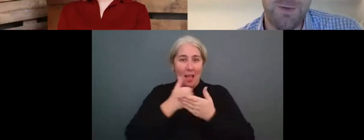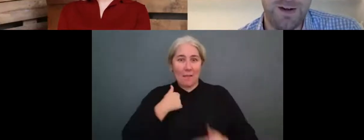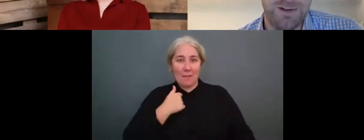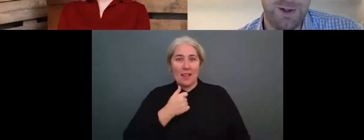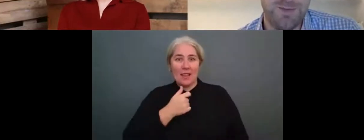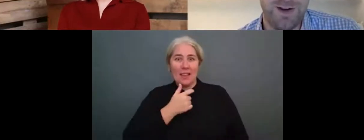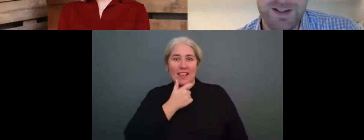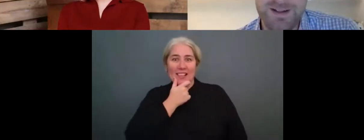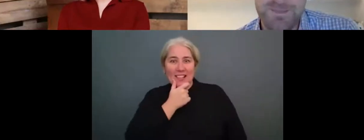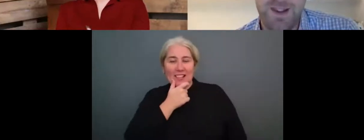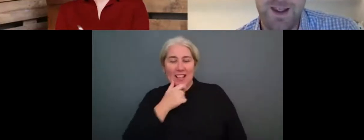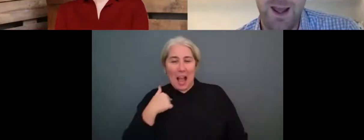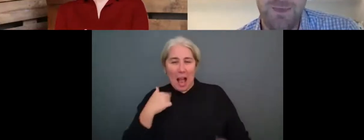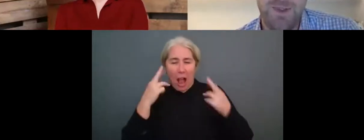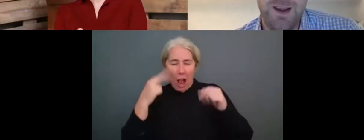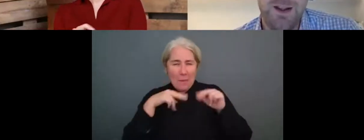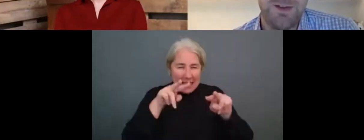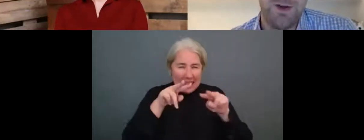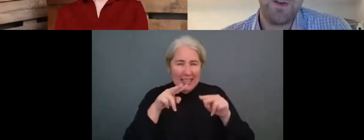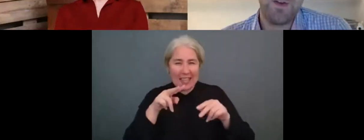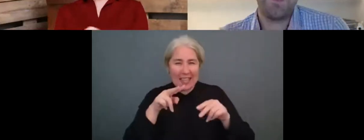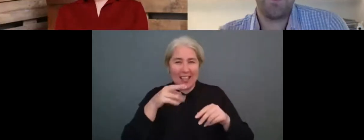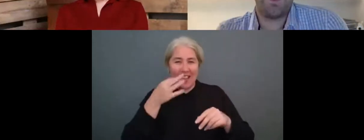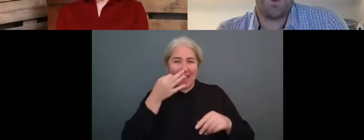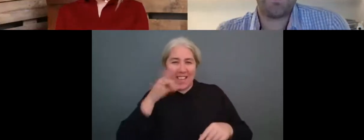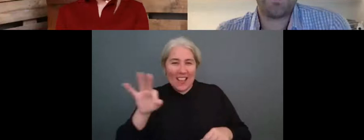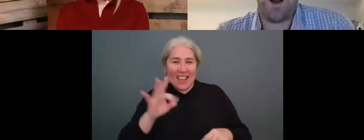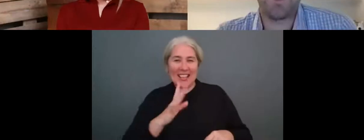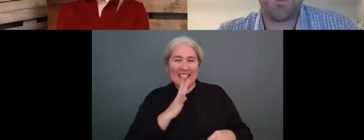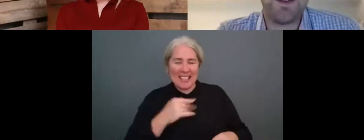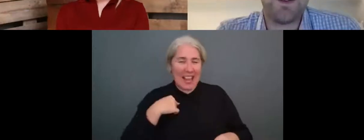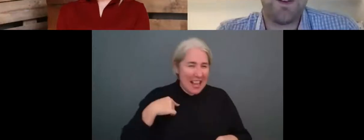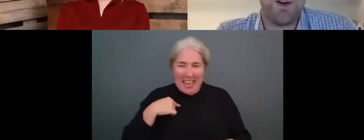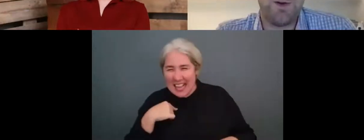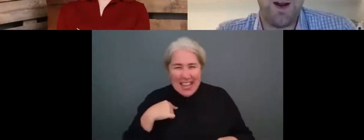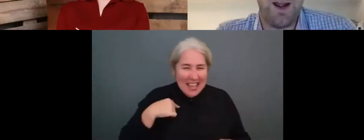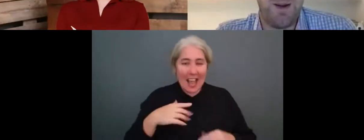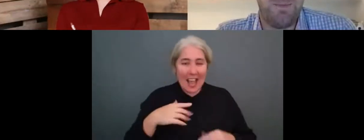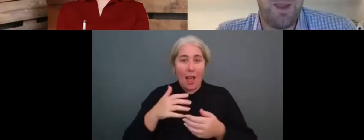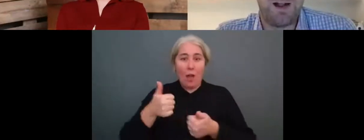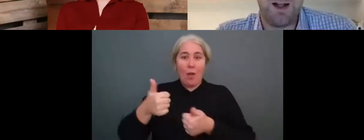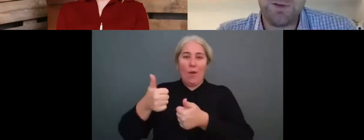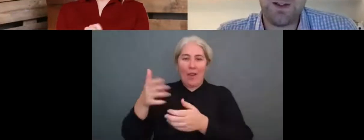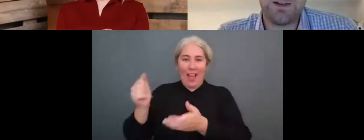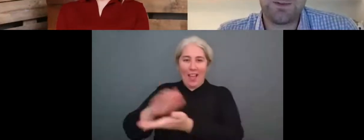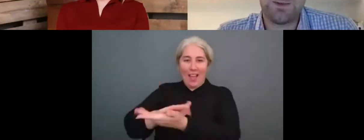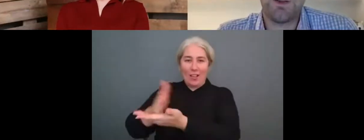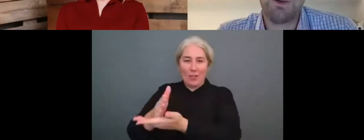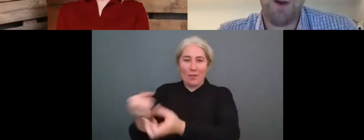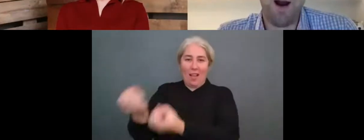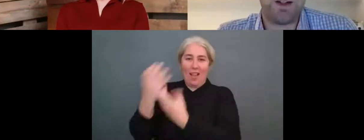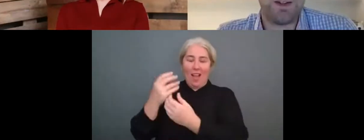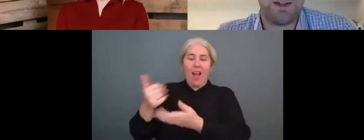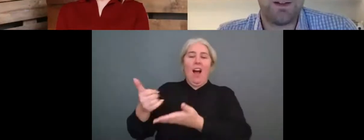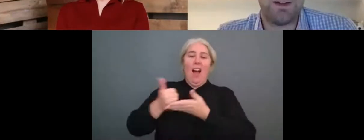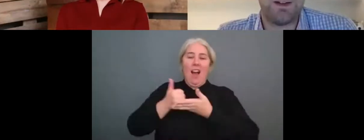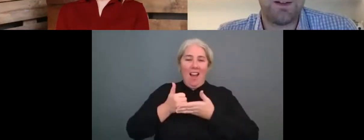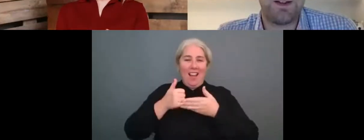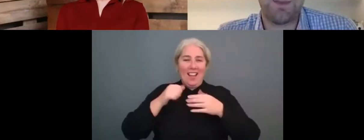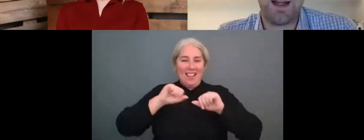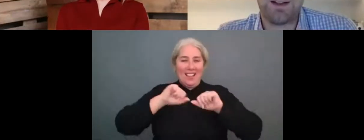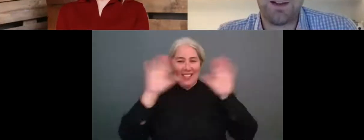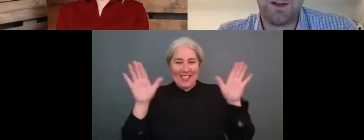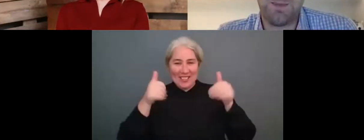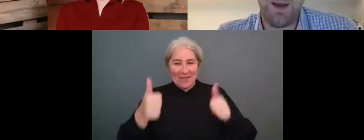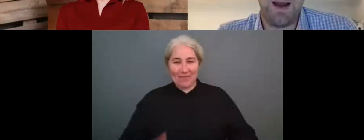improve my French, hopefully. Um, so first of all, yeah, I was asked to do, um, a closing, some closing remarks and to,